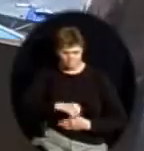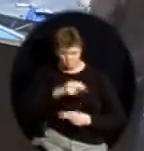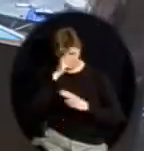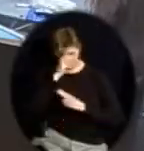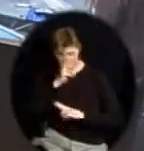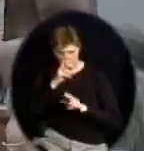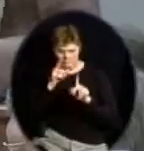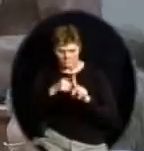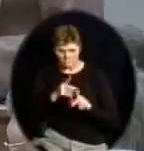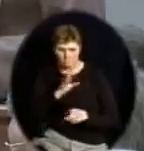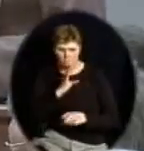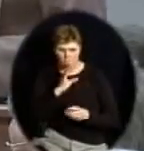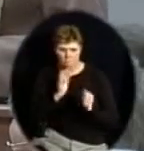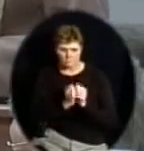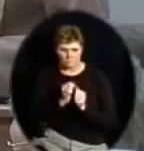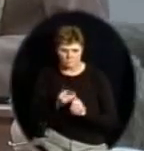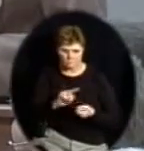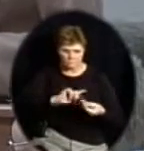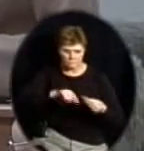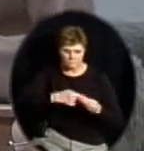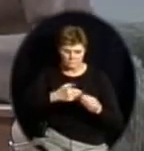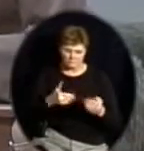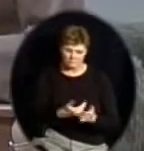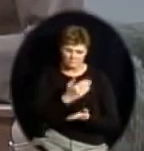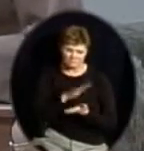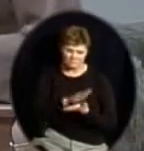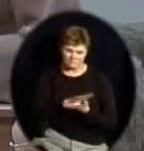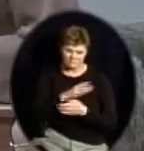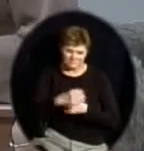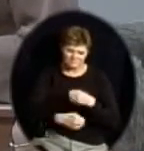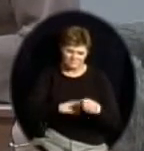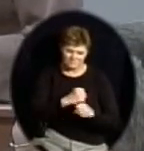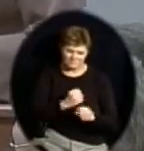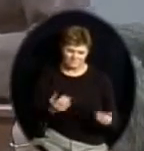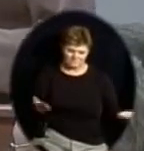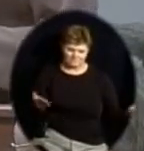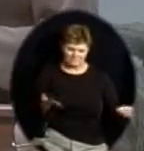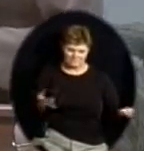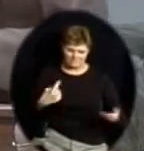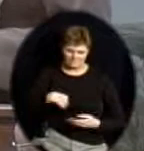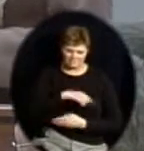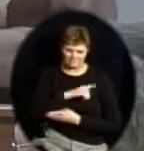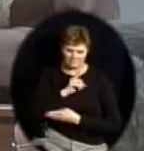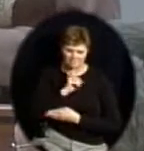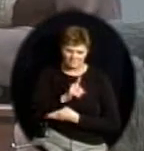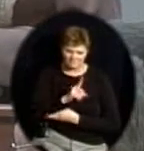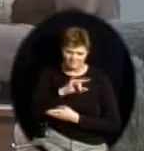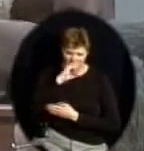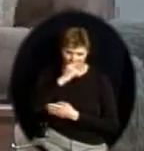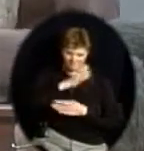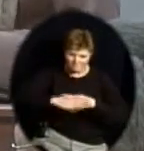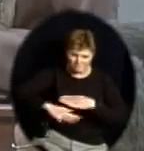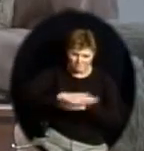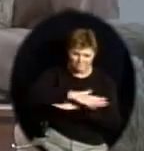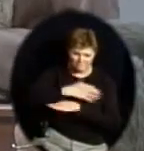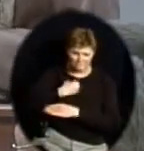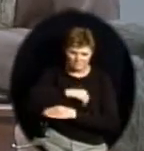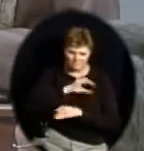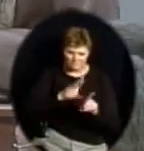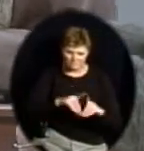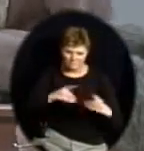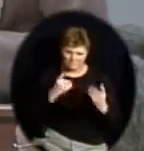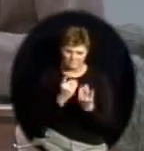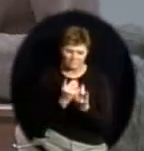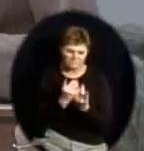a little bit about the beginning of this new school year, and here we are, and children across this district had the opportunity to join us just